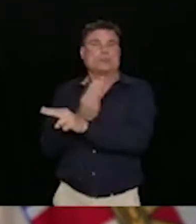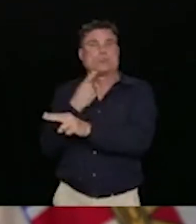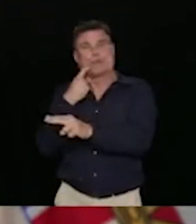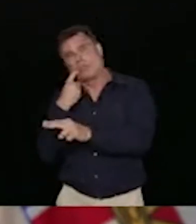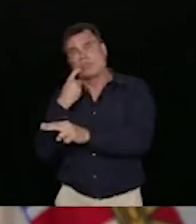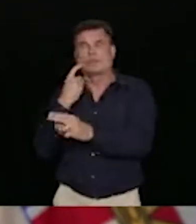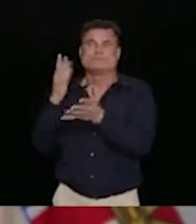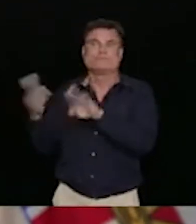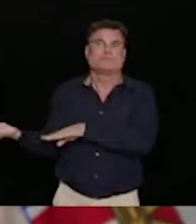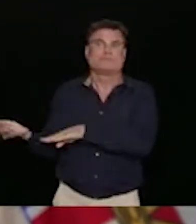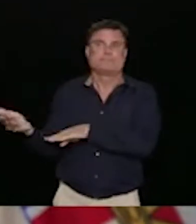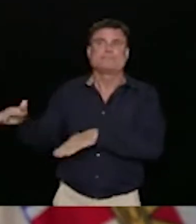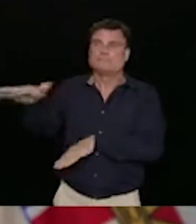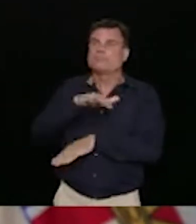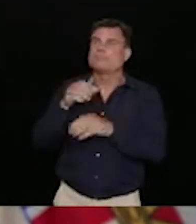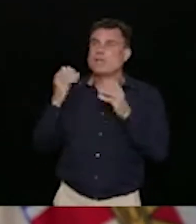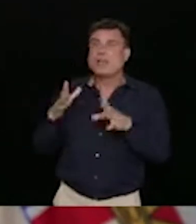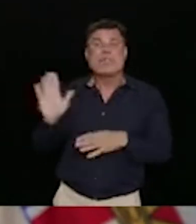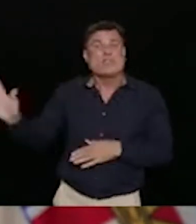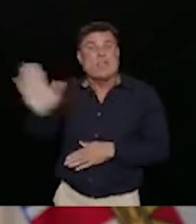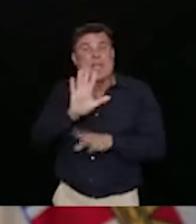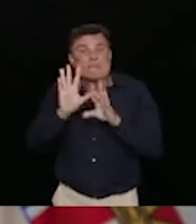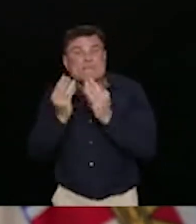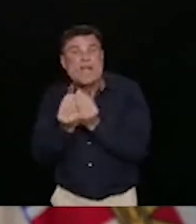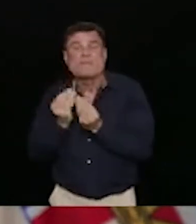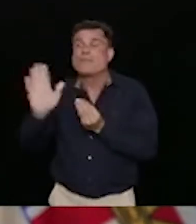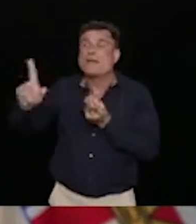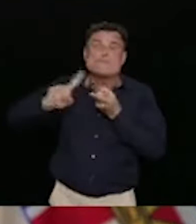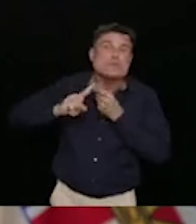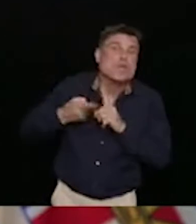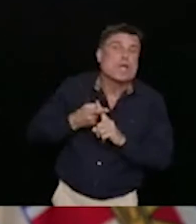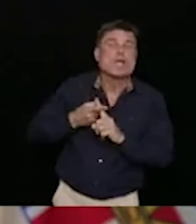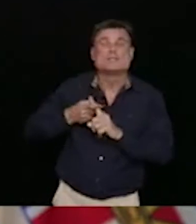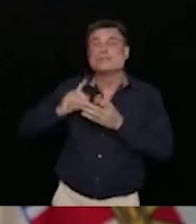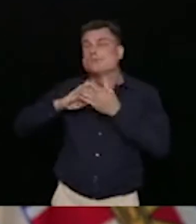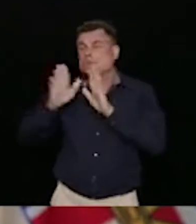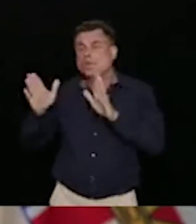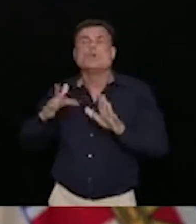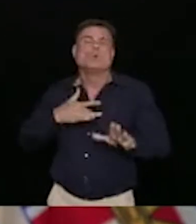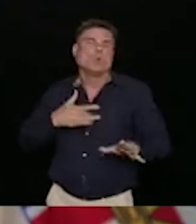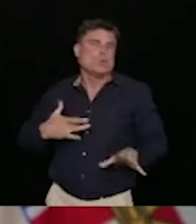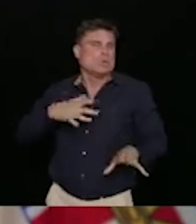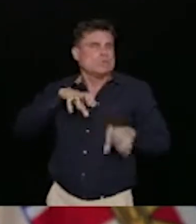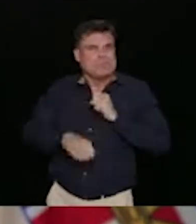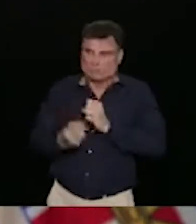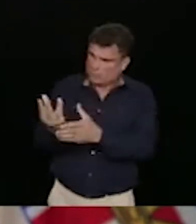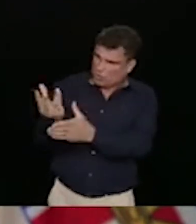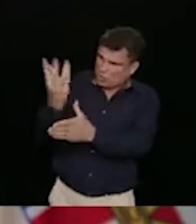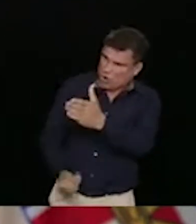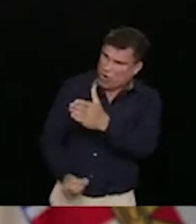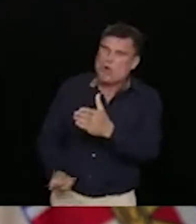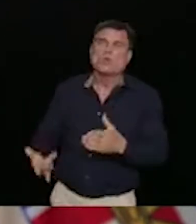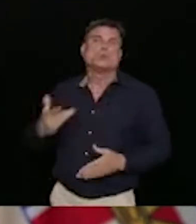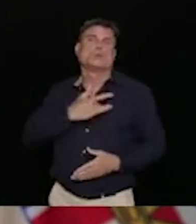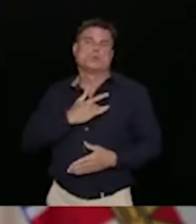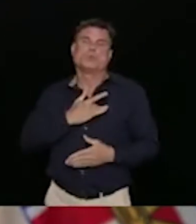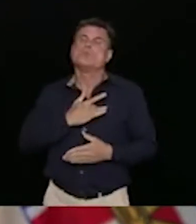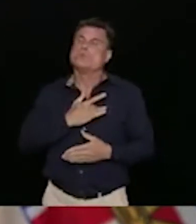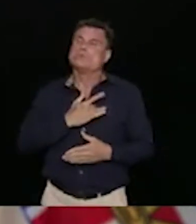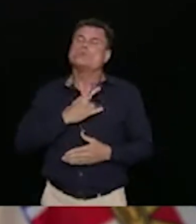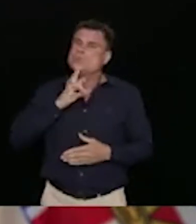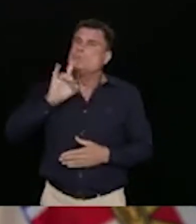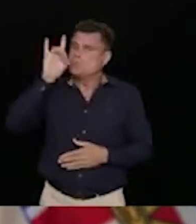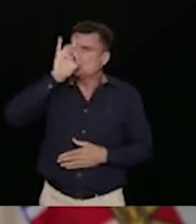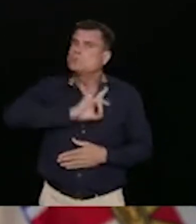and the communities of these people. And this ongoing crisis reminds us that we need to put as